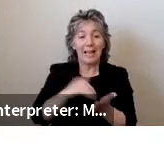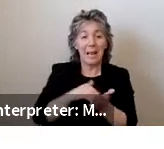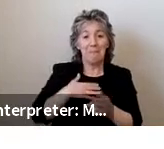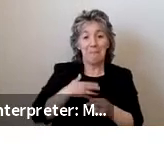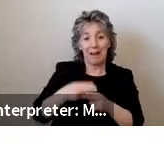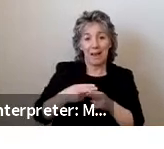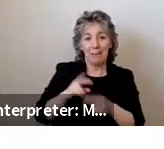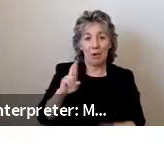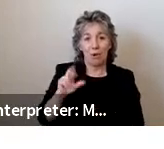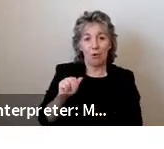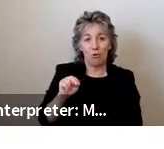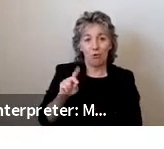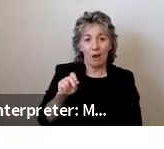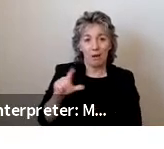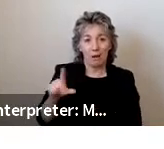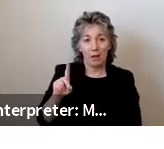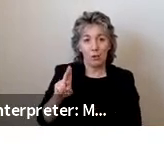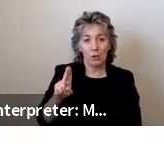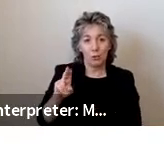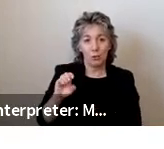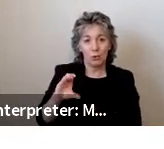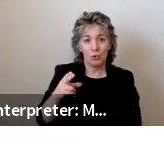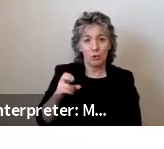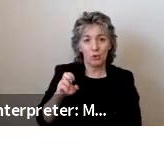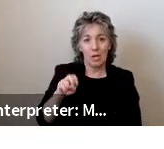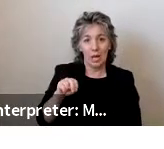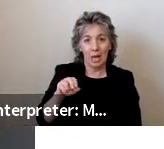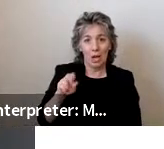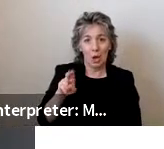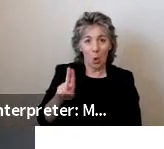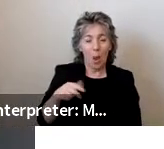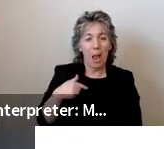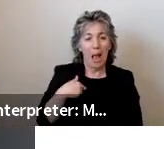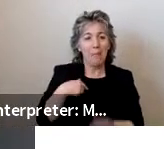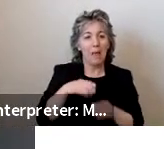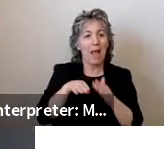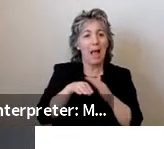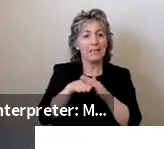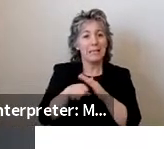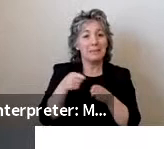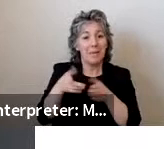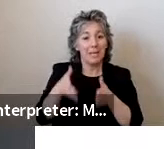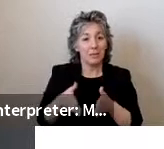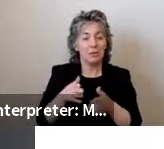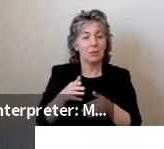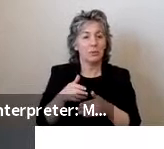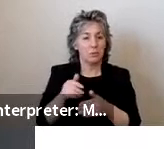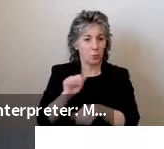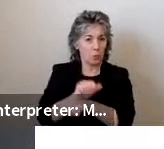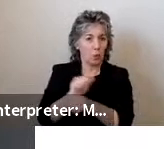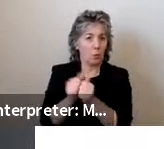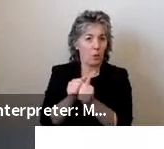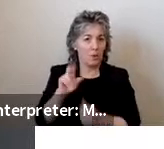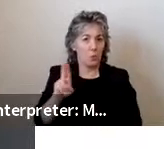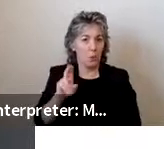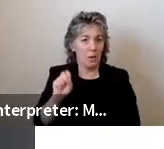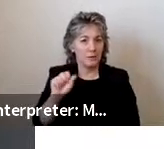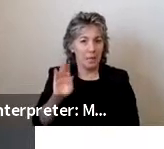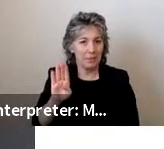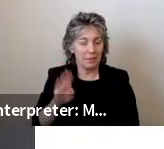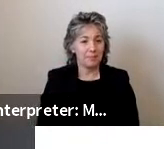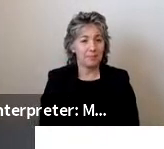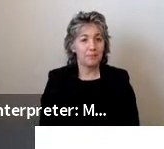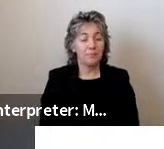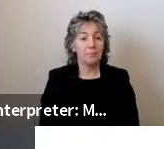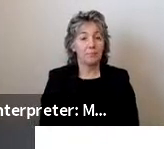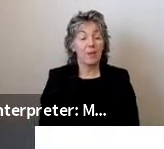Dusheno, and I'm an accessibility specialist with the U.S. Access Board. Next slide. The requirements for entering and exiting